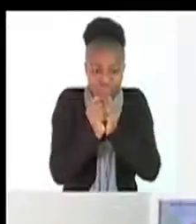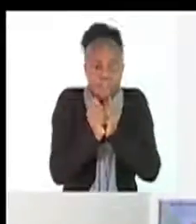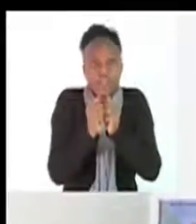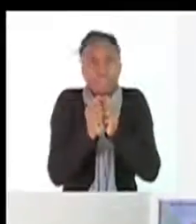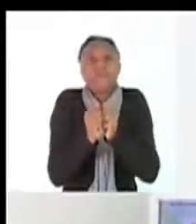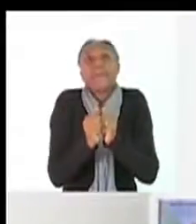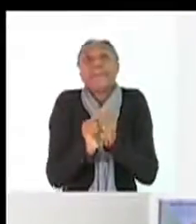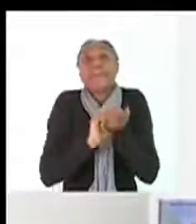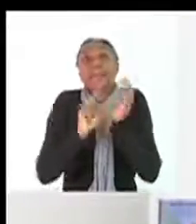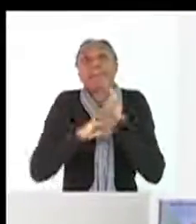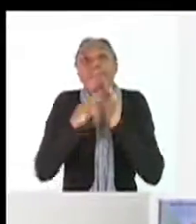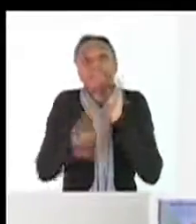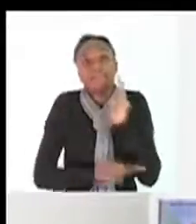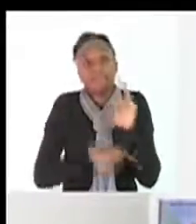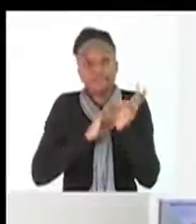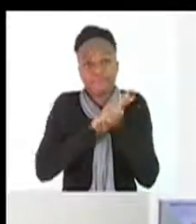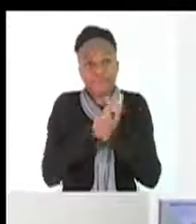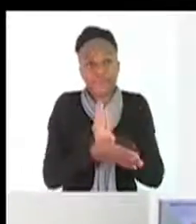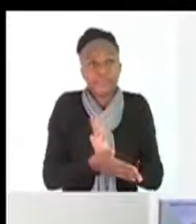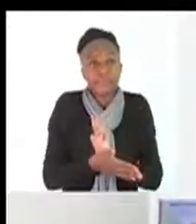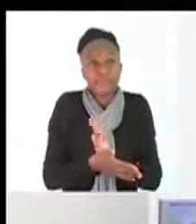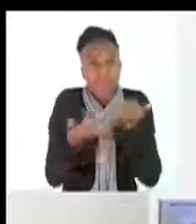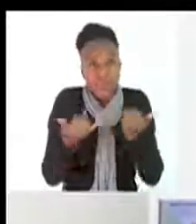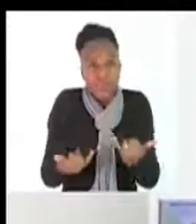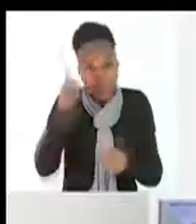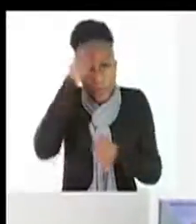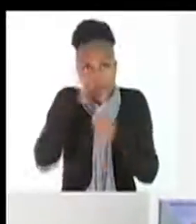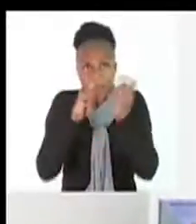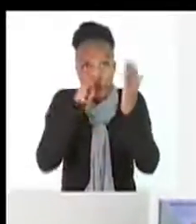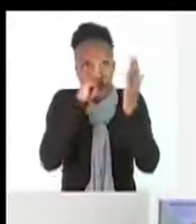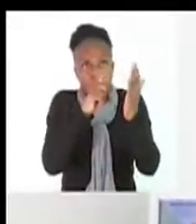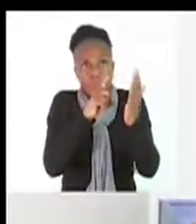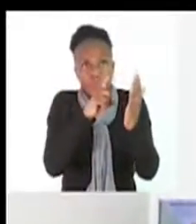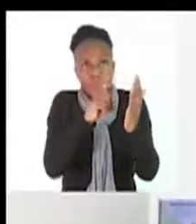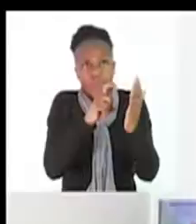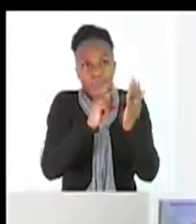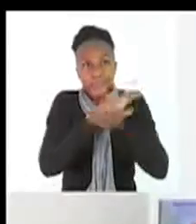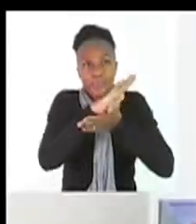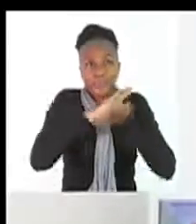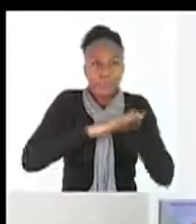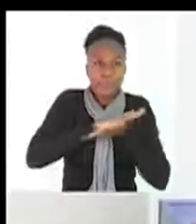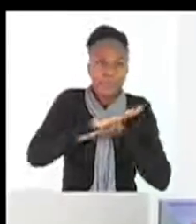today's lesson. So, let's always remember to sanitize our hands.